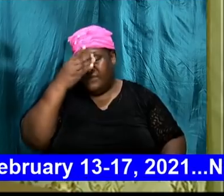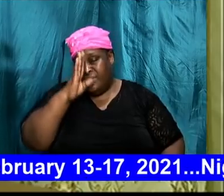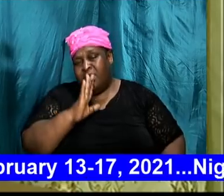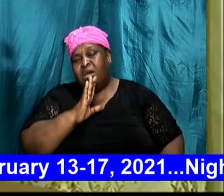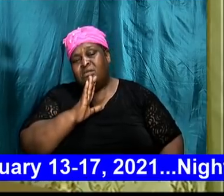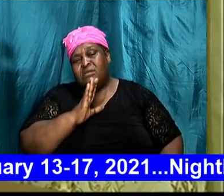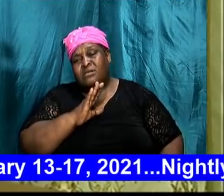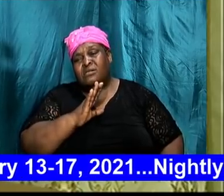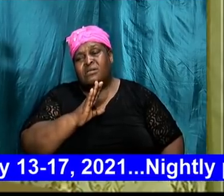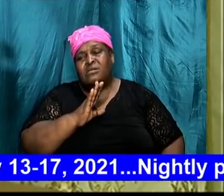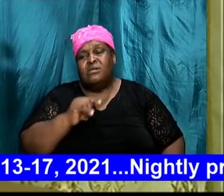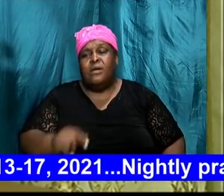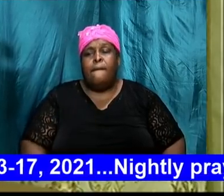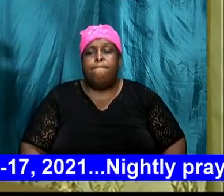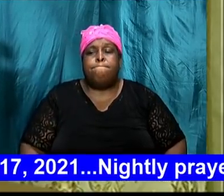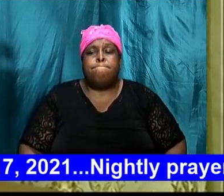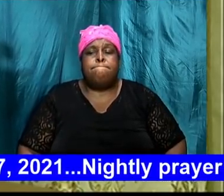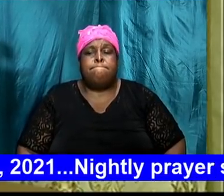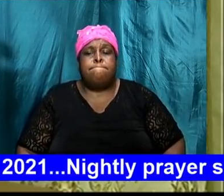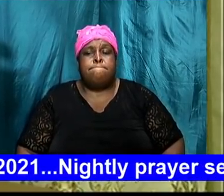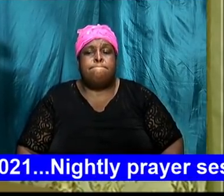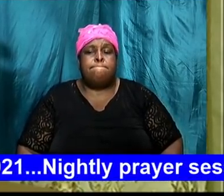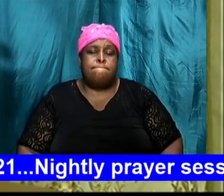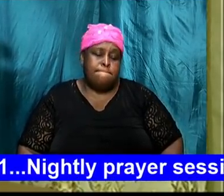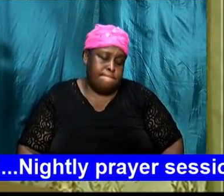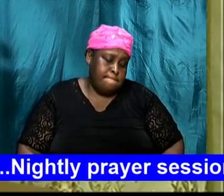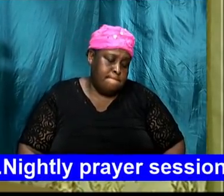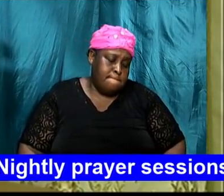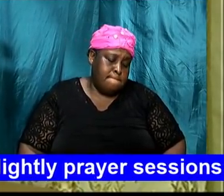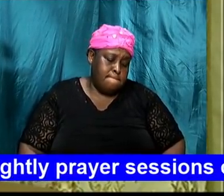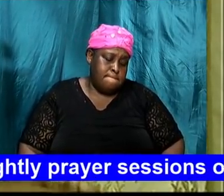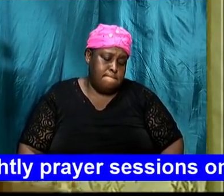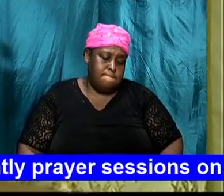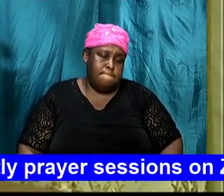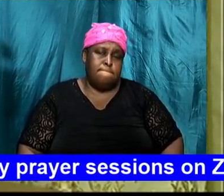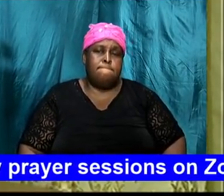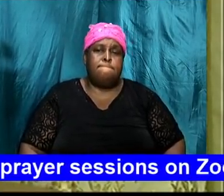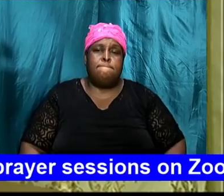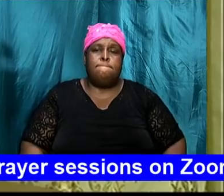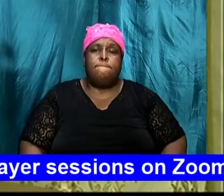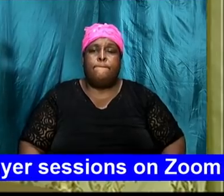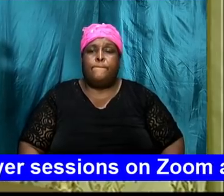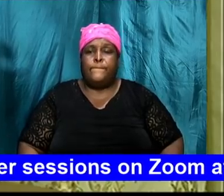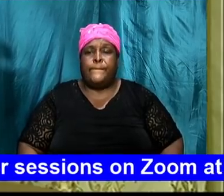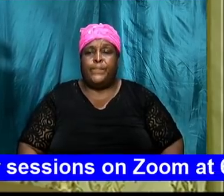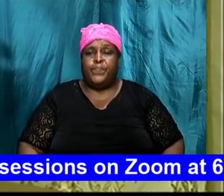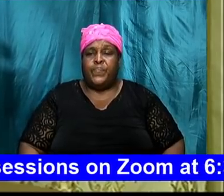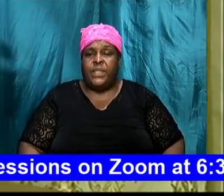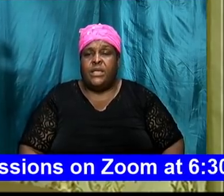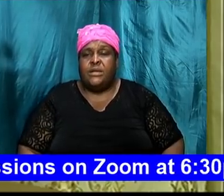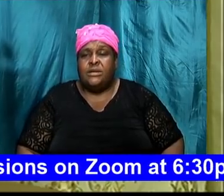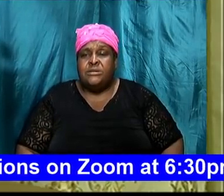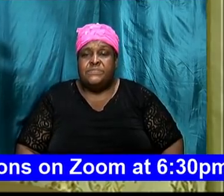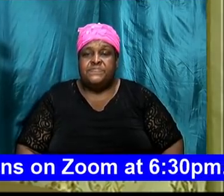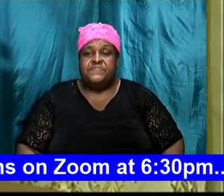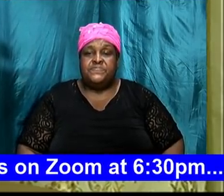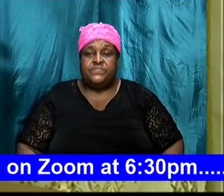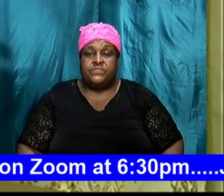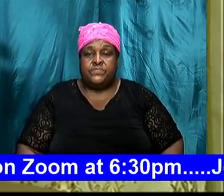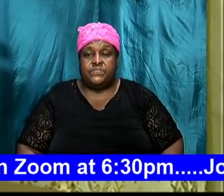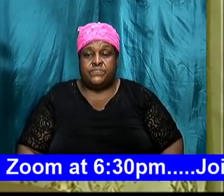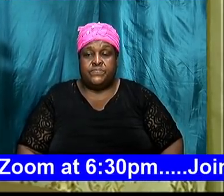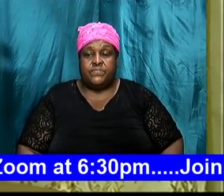second chronicles 21 1 to 4 I want us to understand child of God that